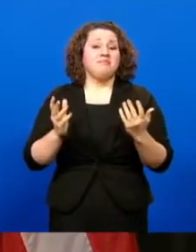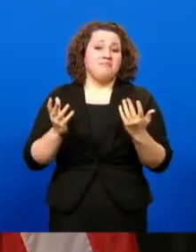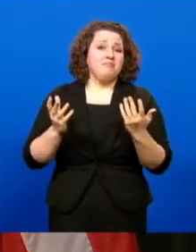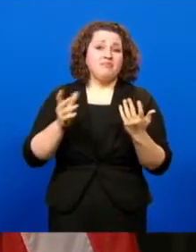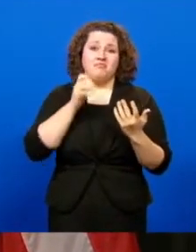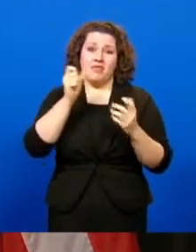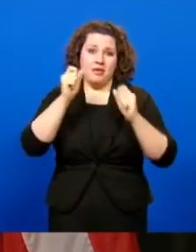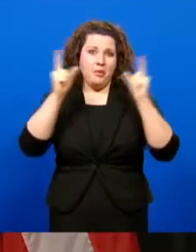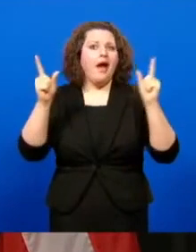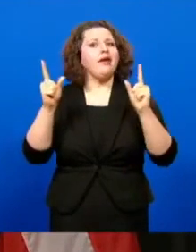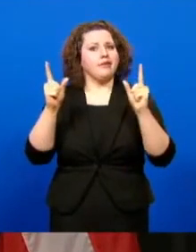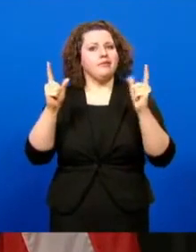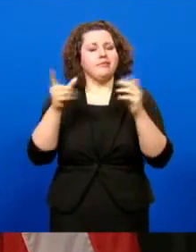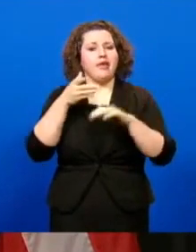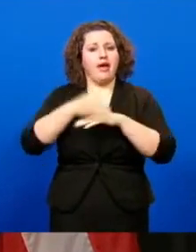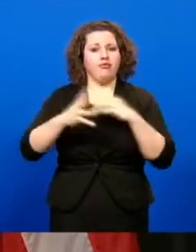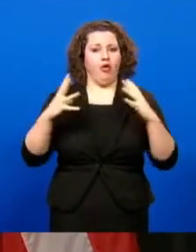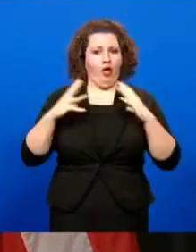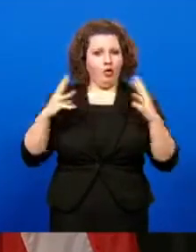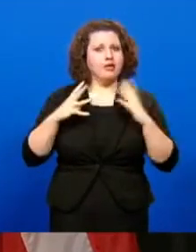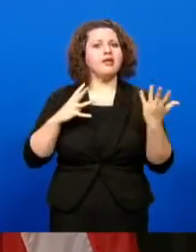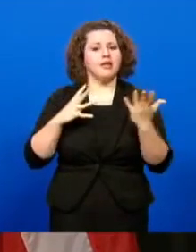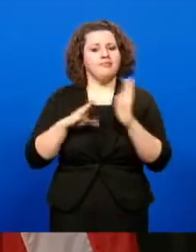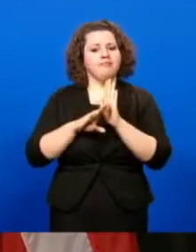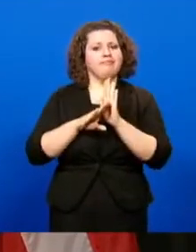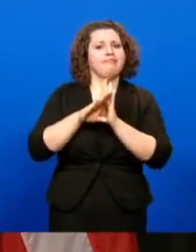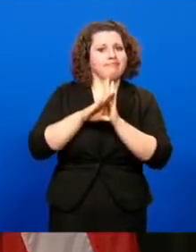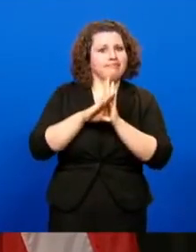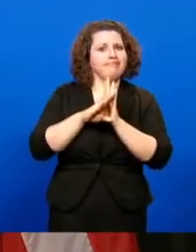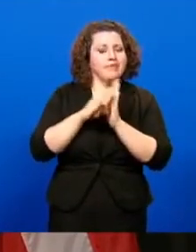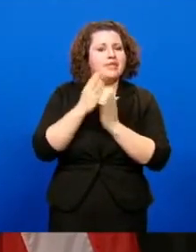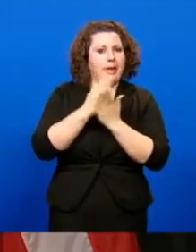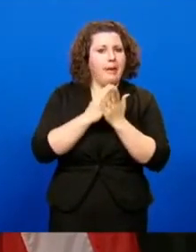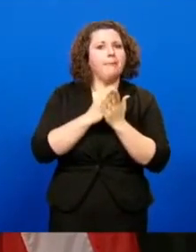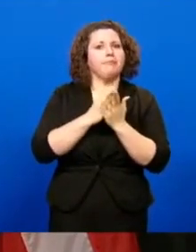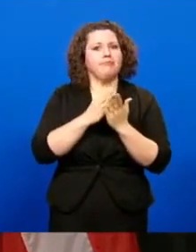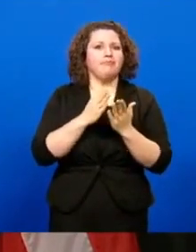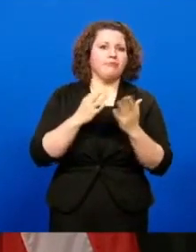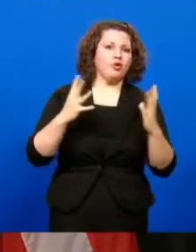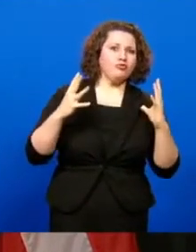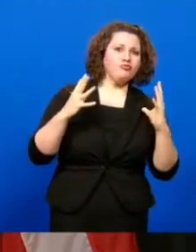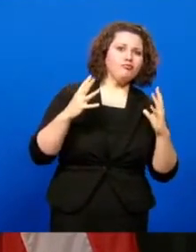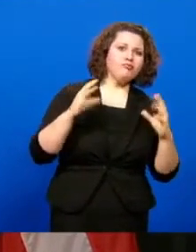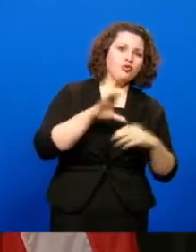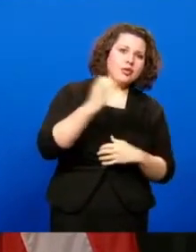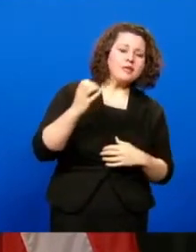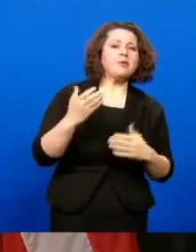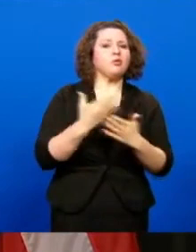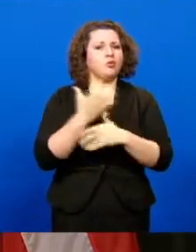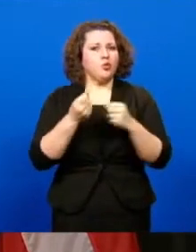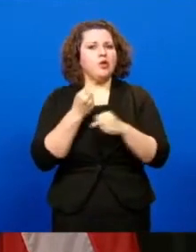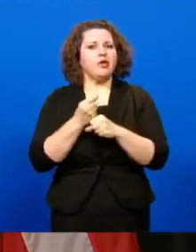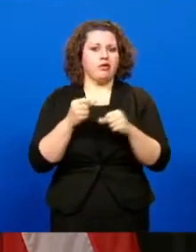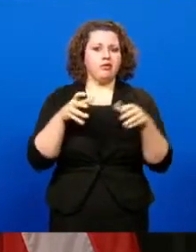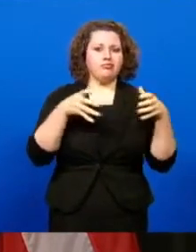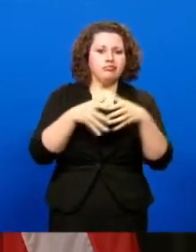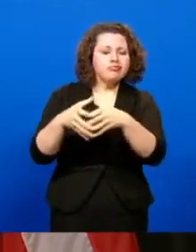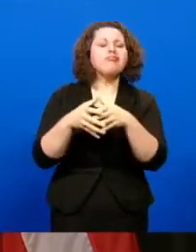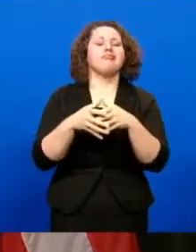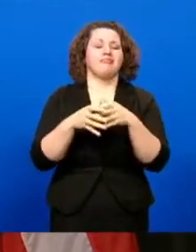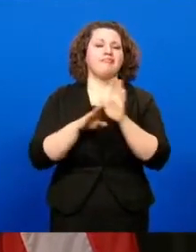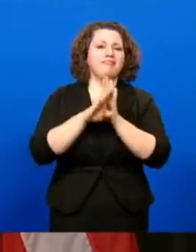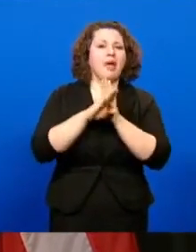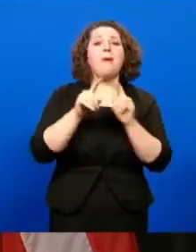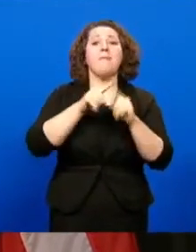we experienced an increase in positive cases following Christmas and New Year's gatherings, but they were minor in comparison